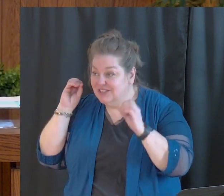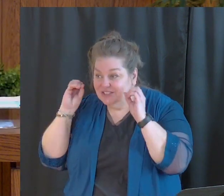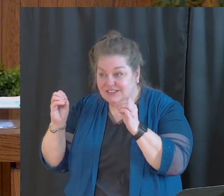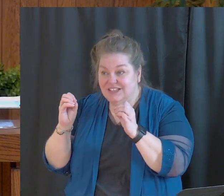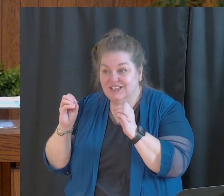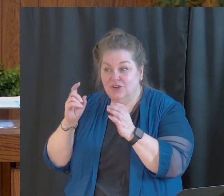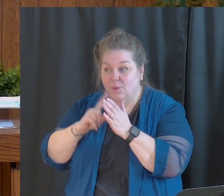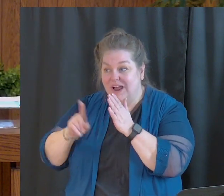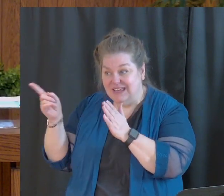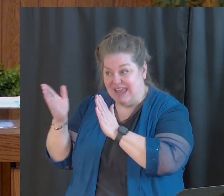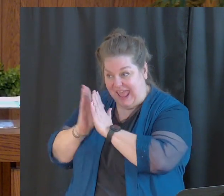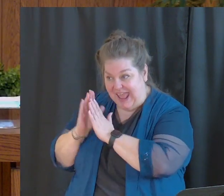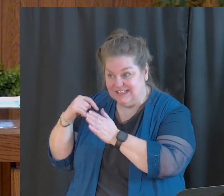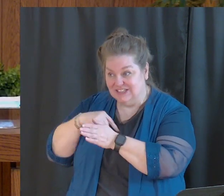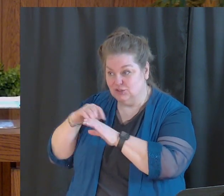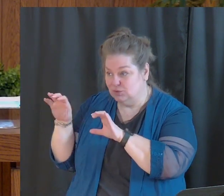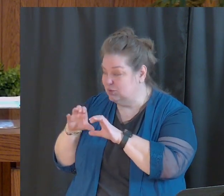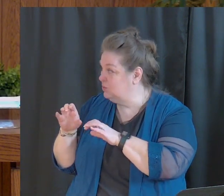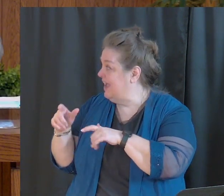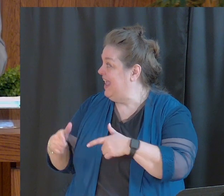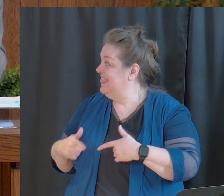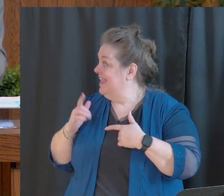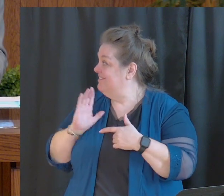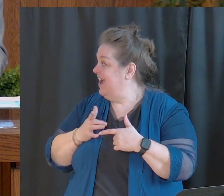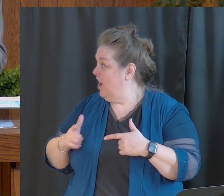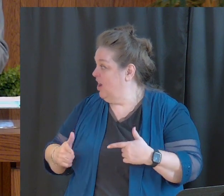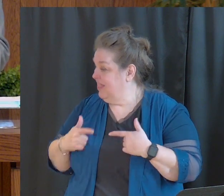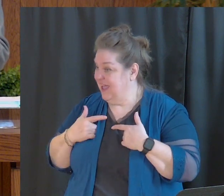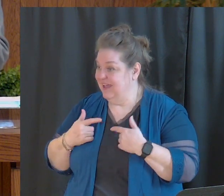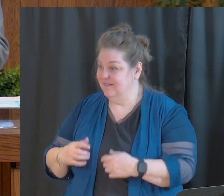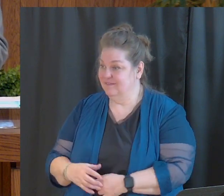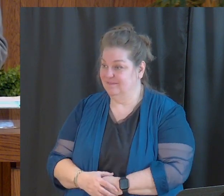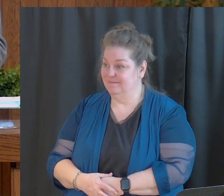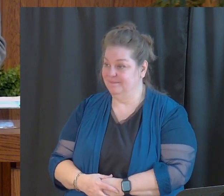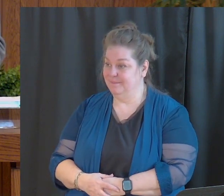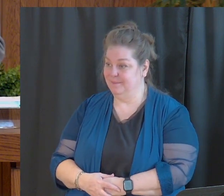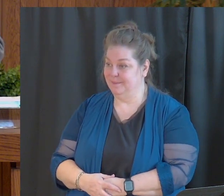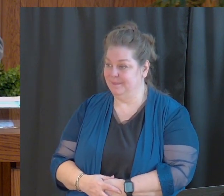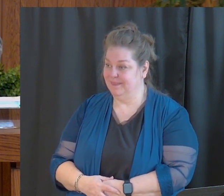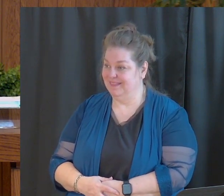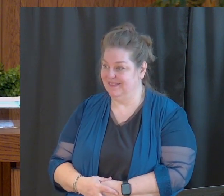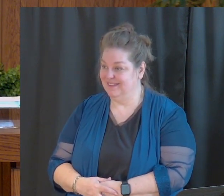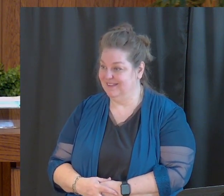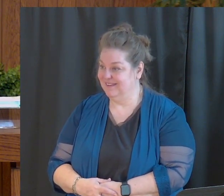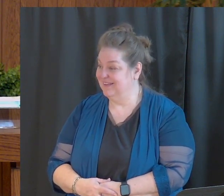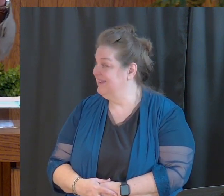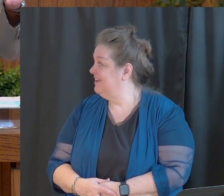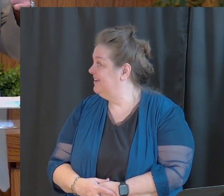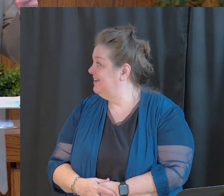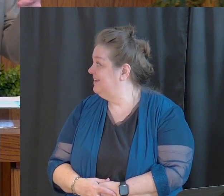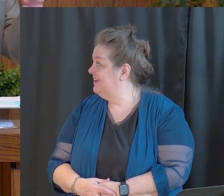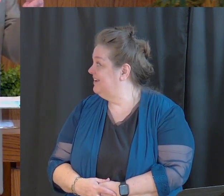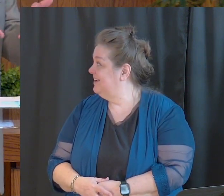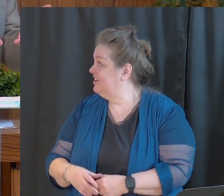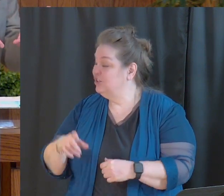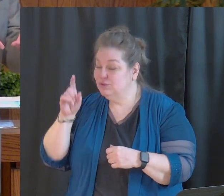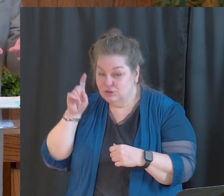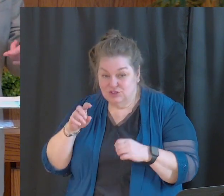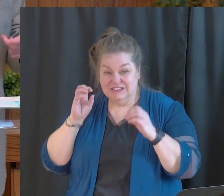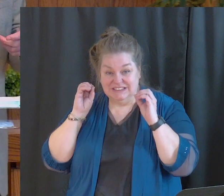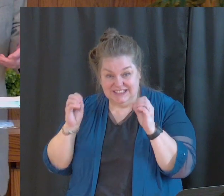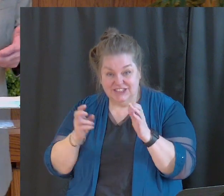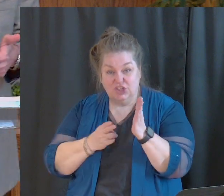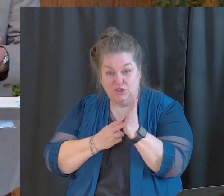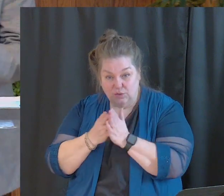asked us how to live our lives or to not to live our lives? are we not to teach the truth